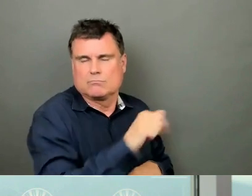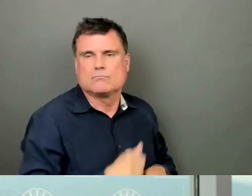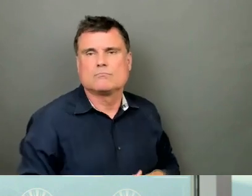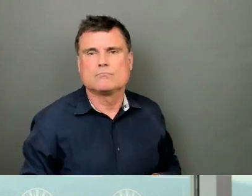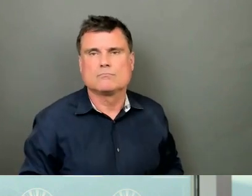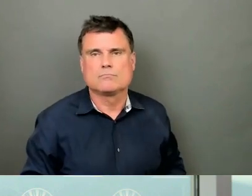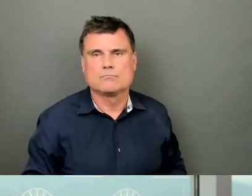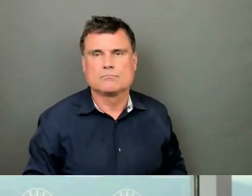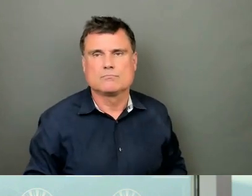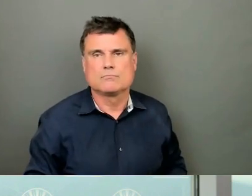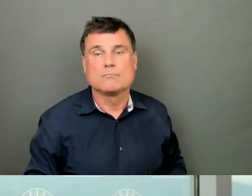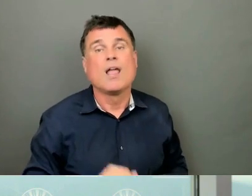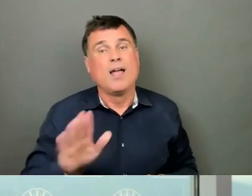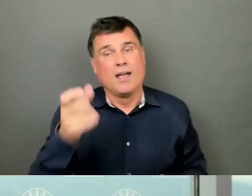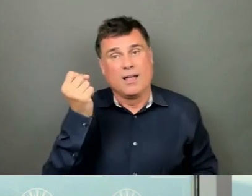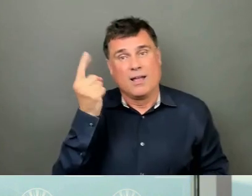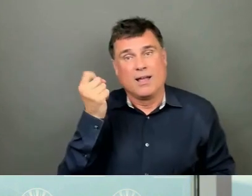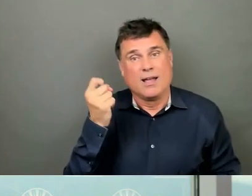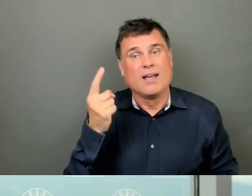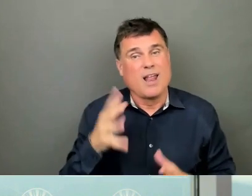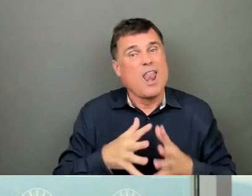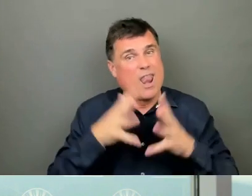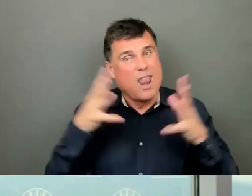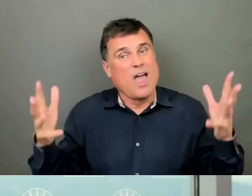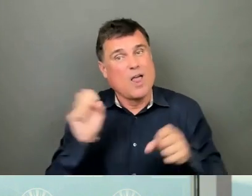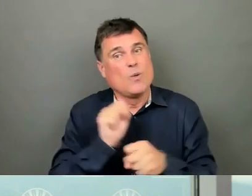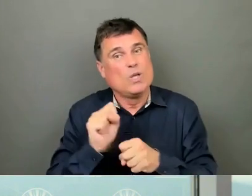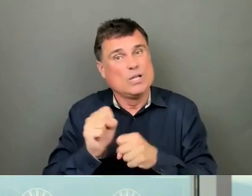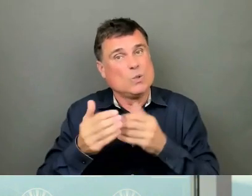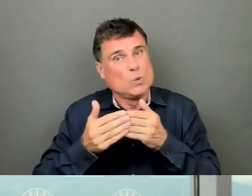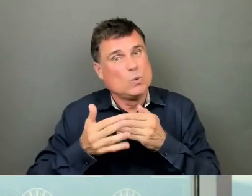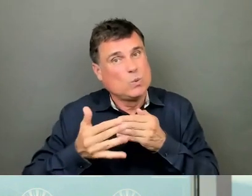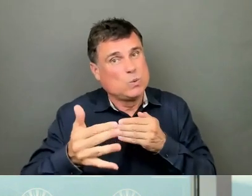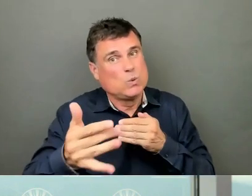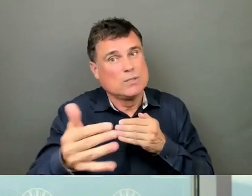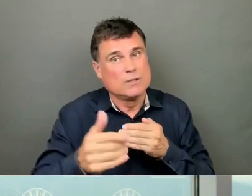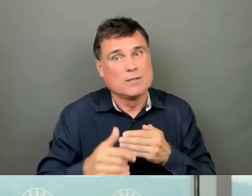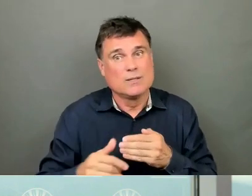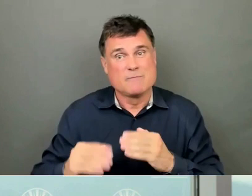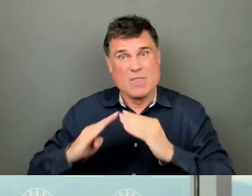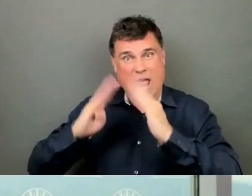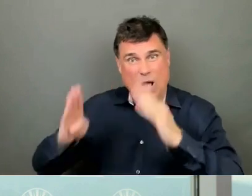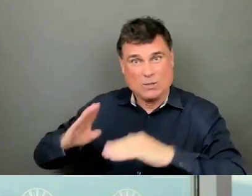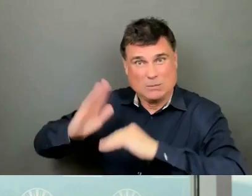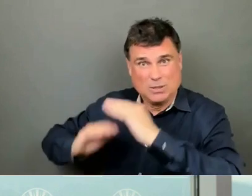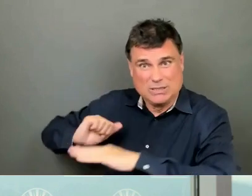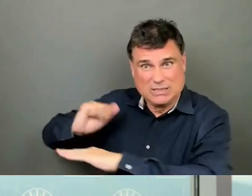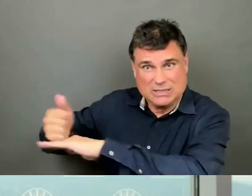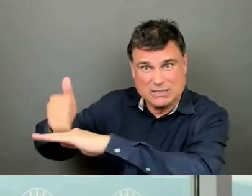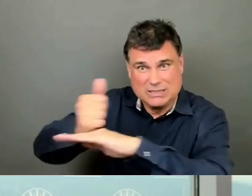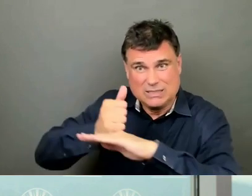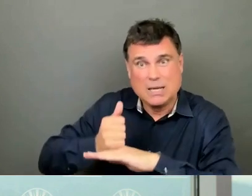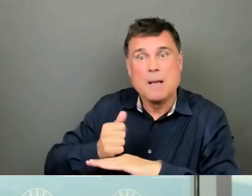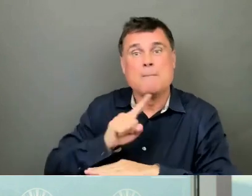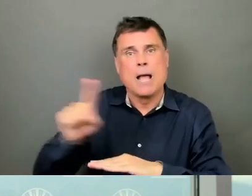Make no mistake, there is a lot of work ahead. And not just housing to be built, but also trust.